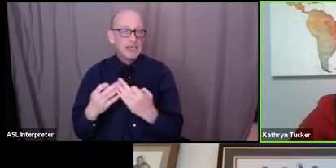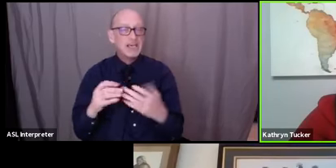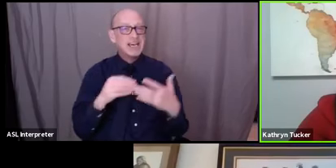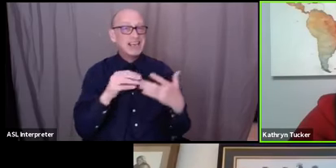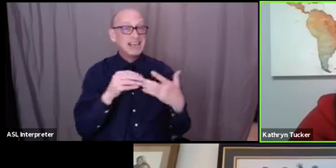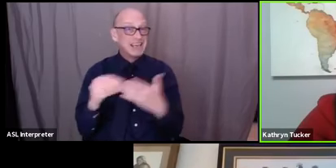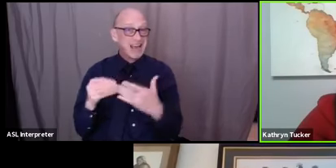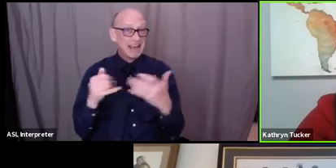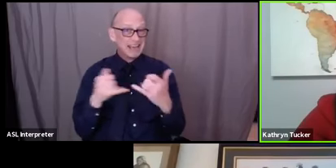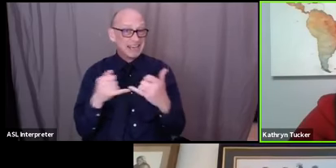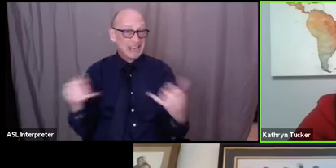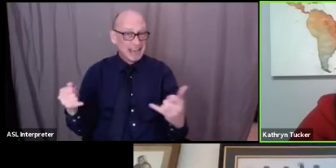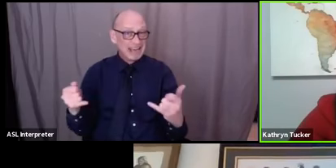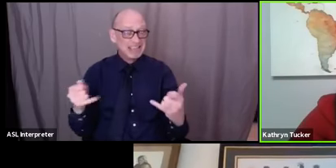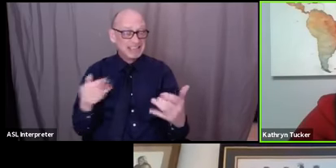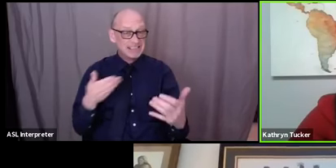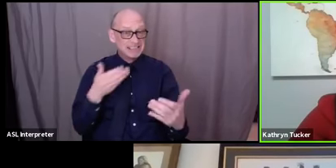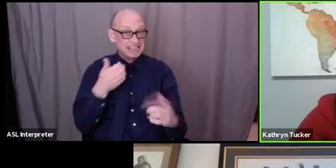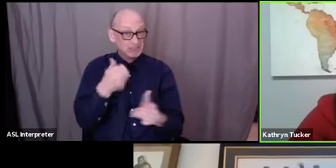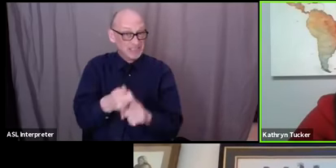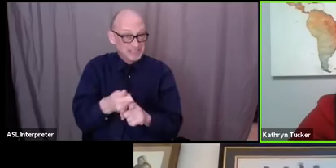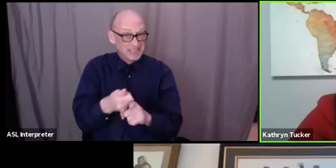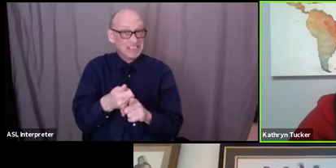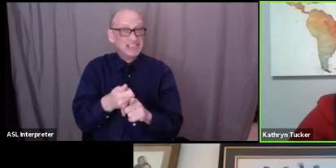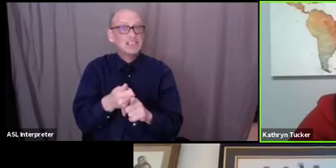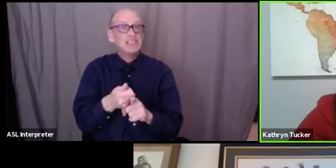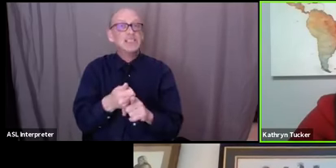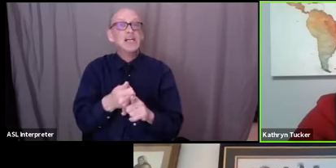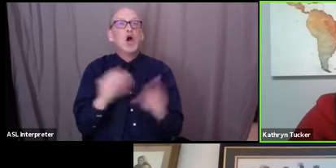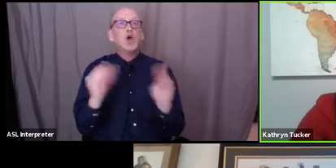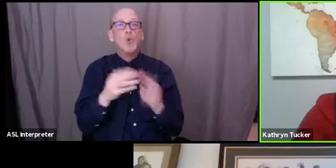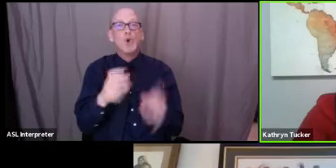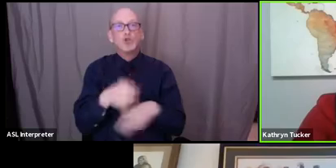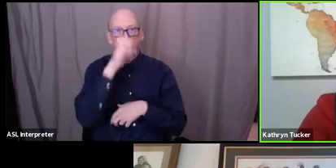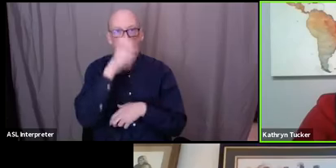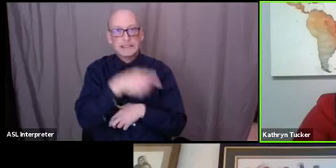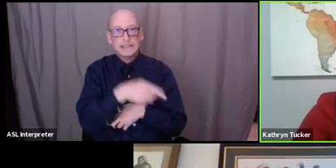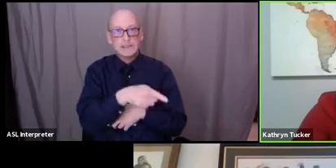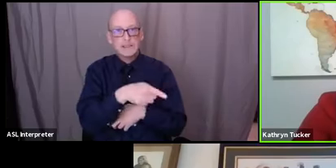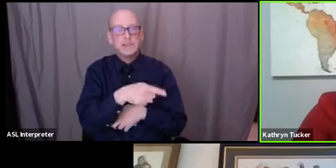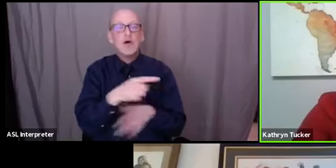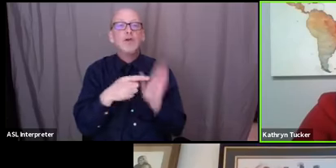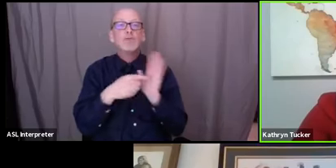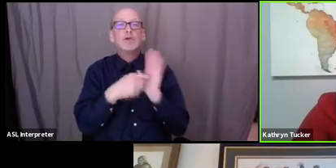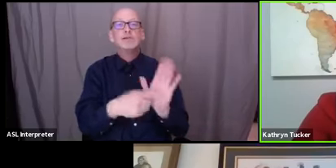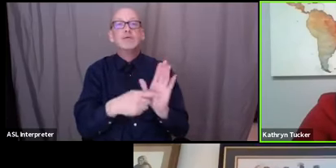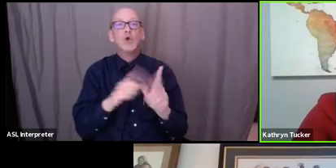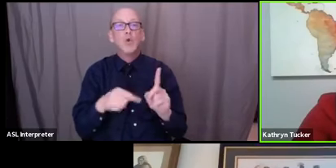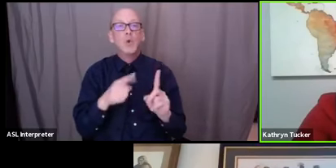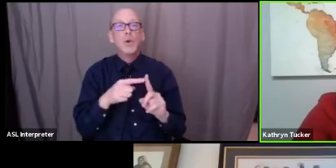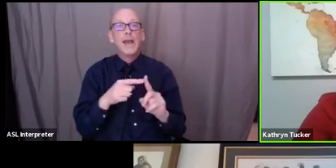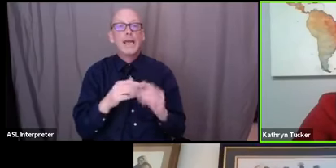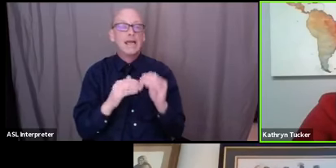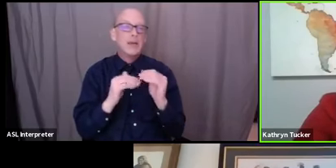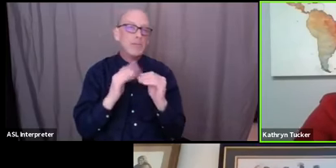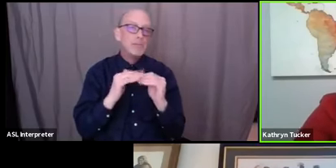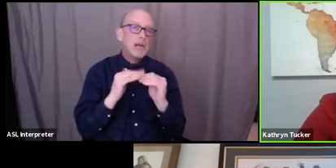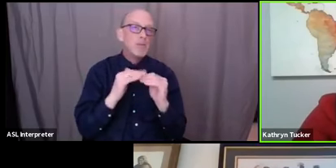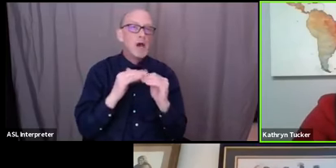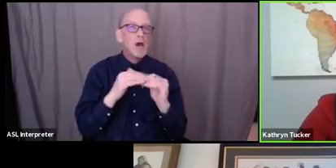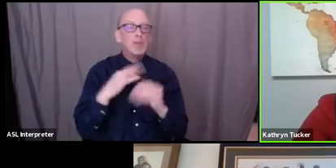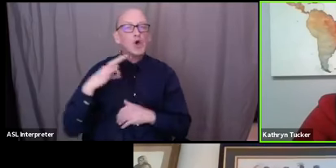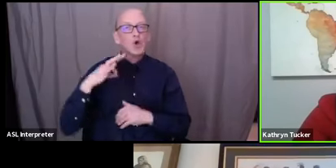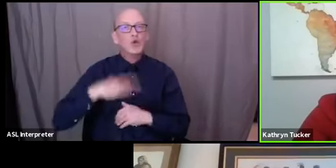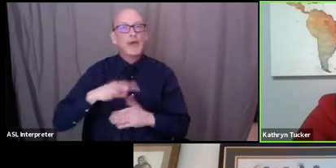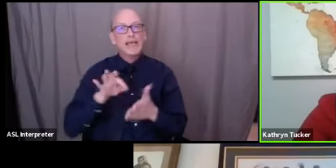actually um got gotten more stripped so for example when it would be a minimum credit score through some of the